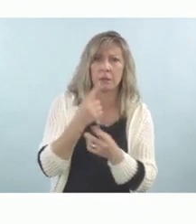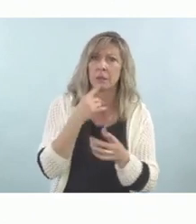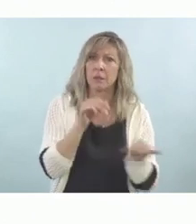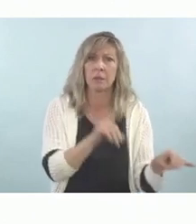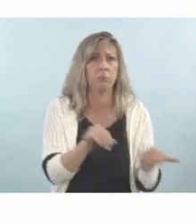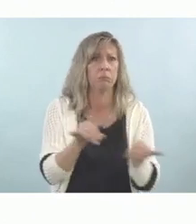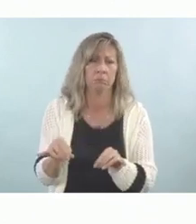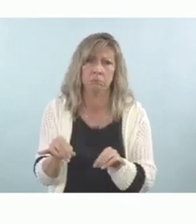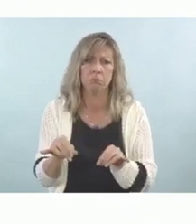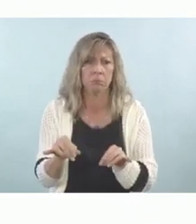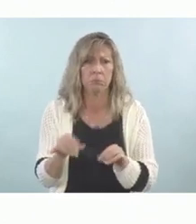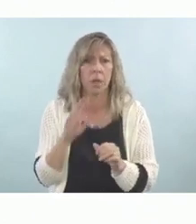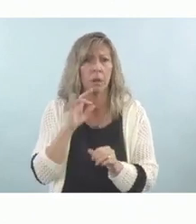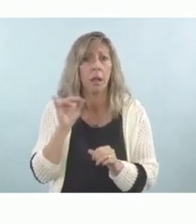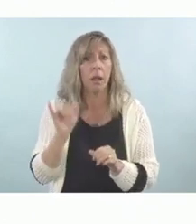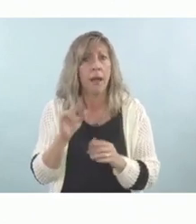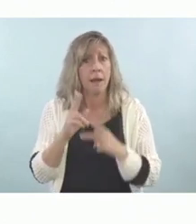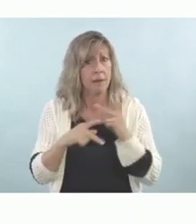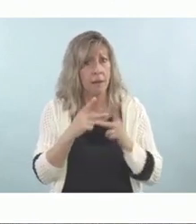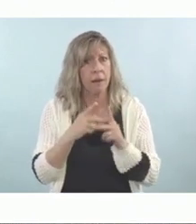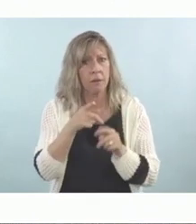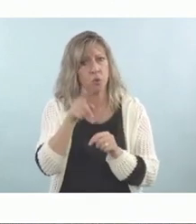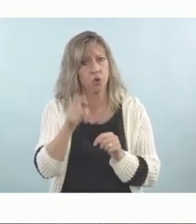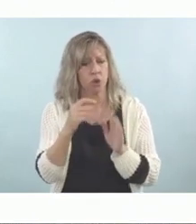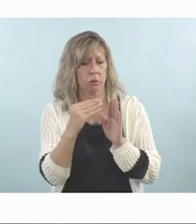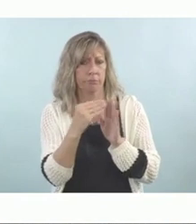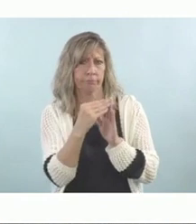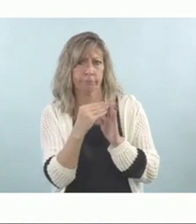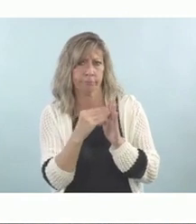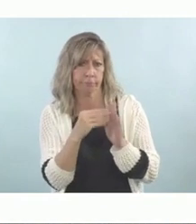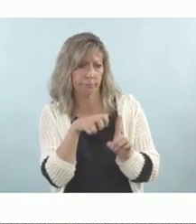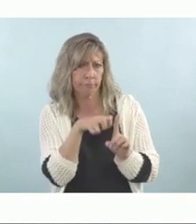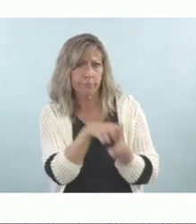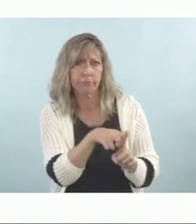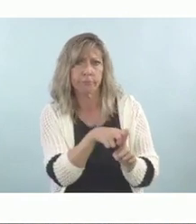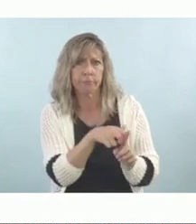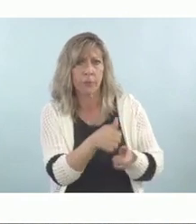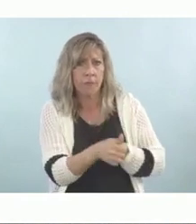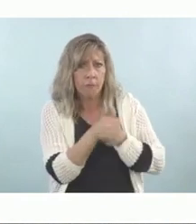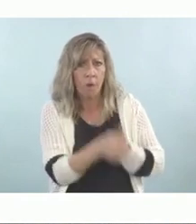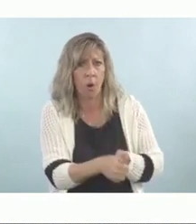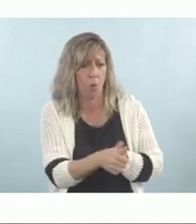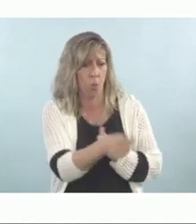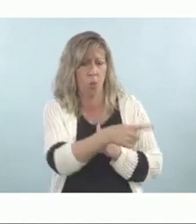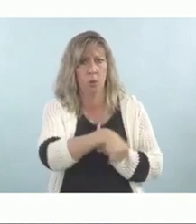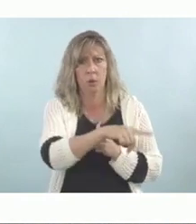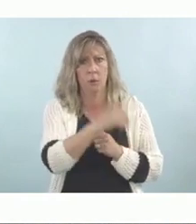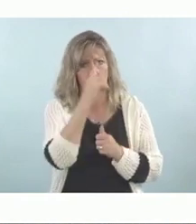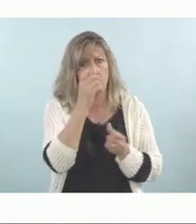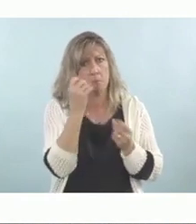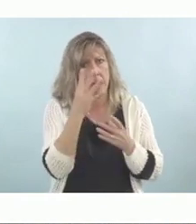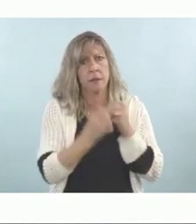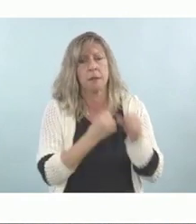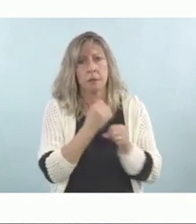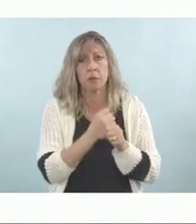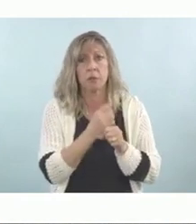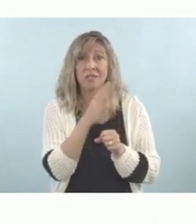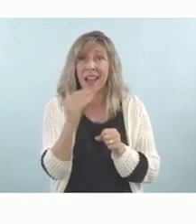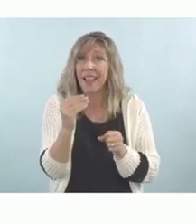for several years. And there should be perhaps special programming for their caregivers.